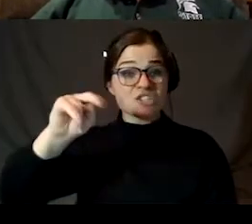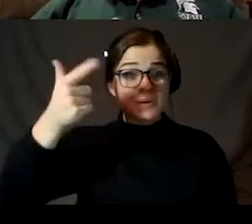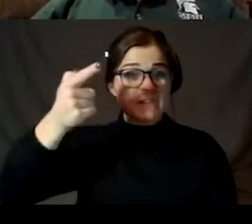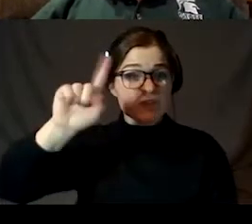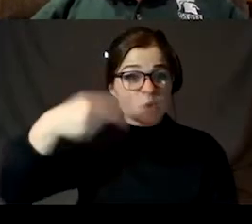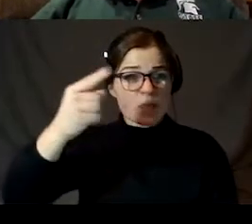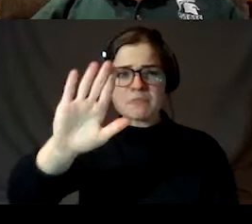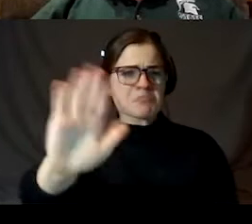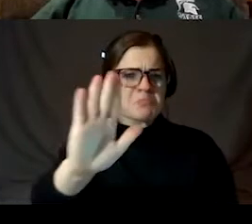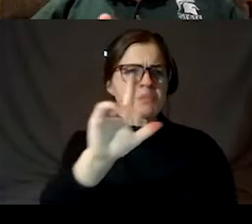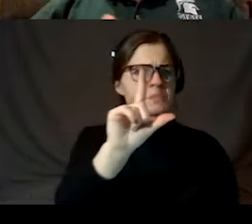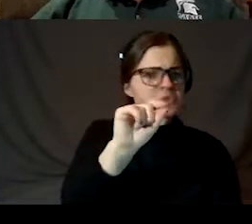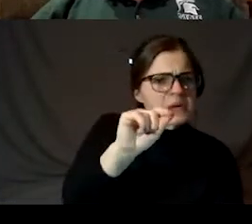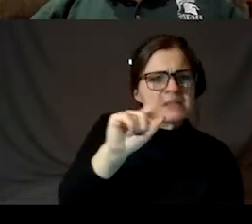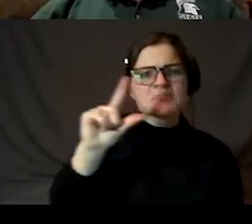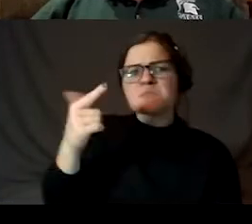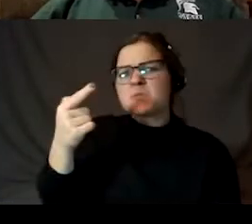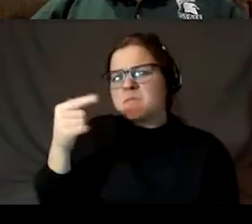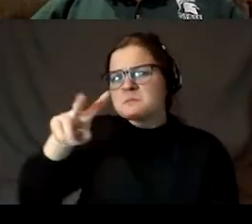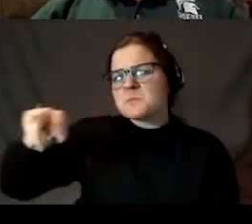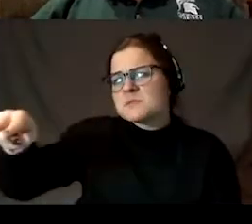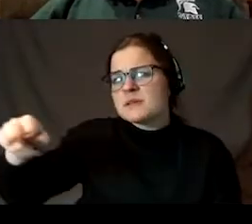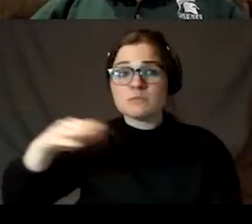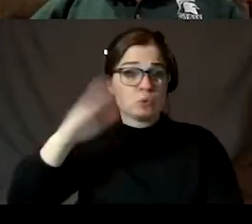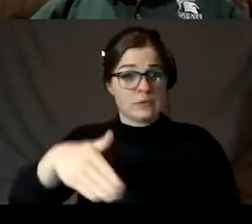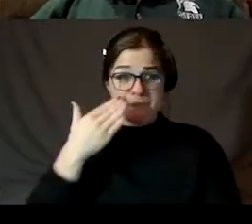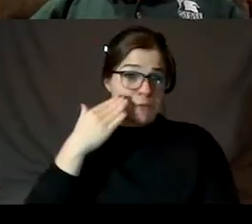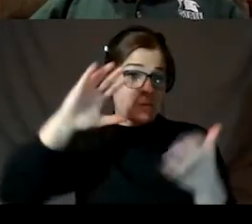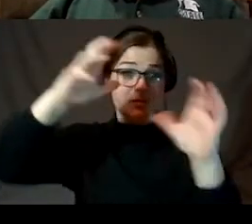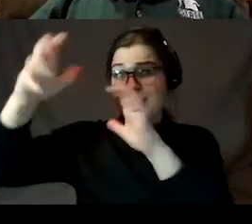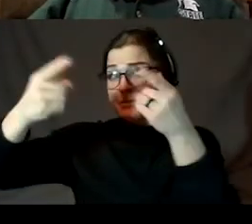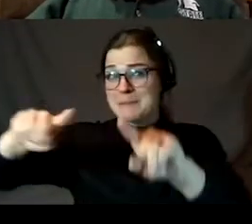20th, look on the 22nd, because you never know in this town when it's going to be cloudy.